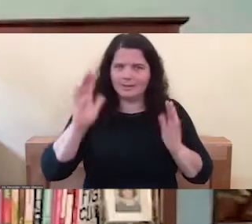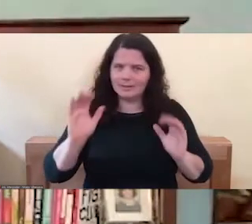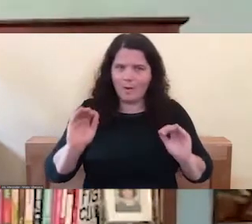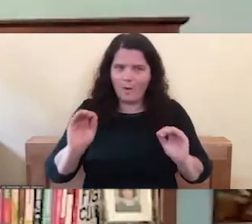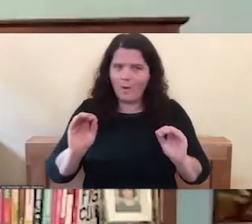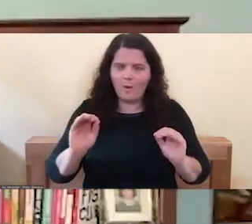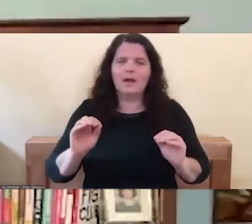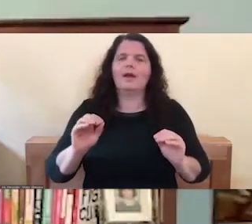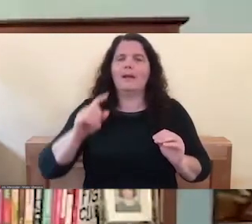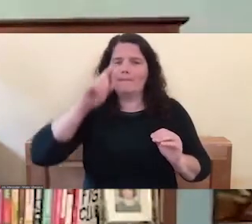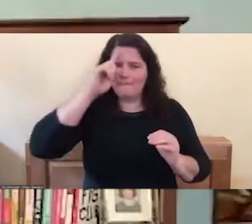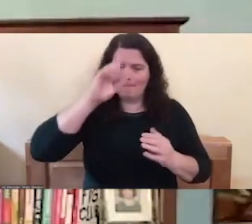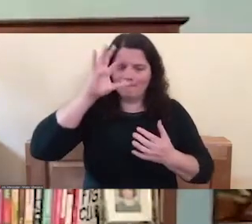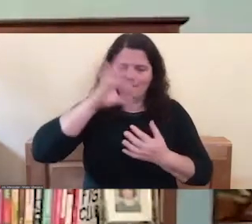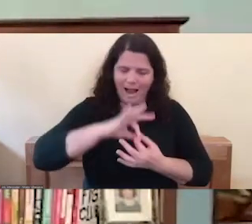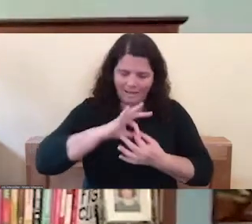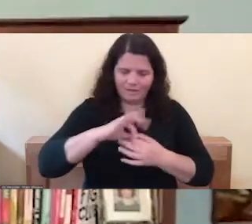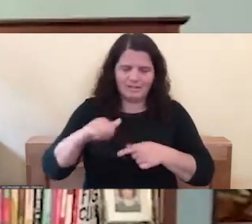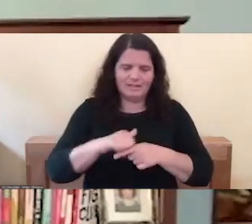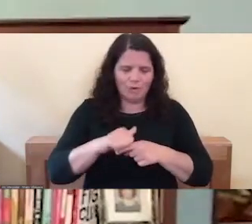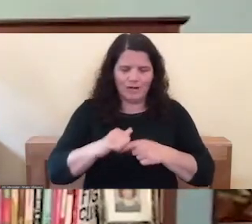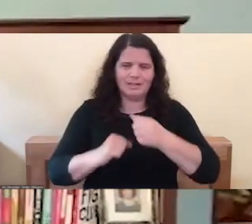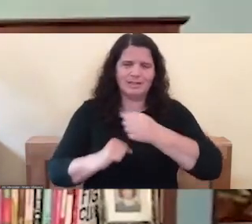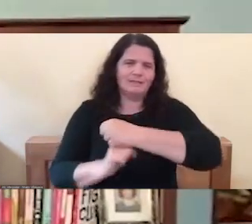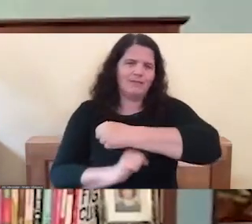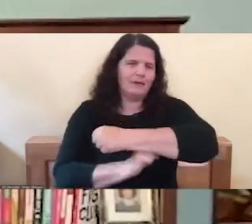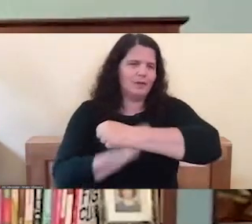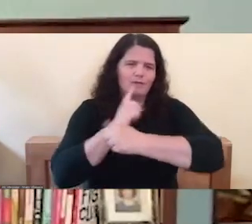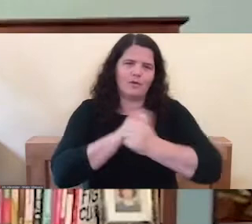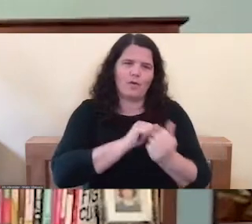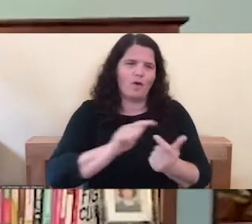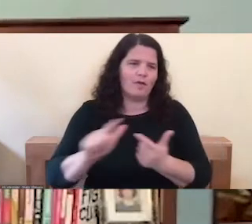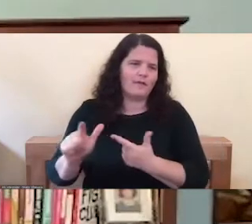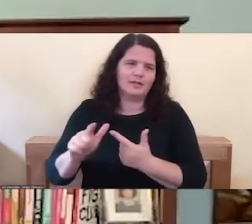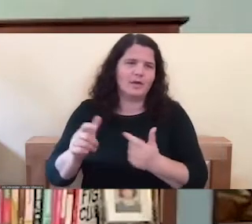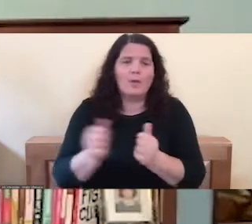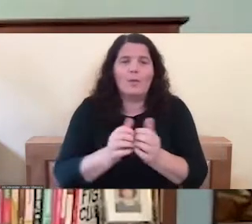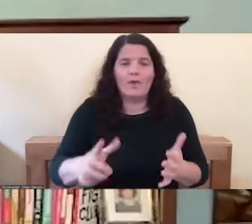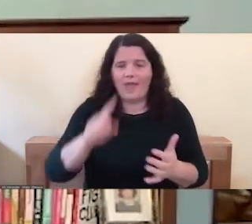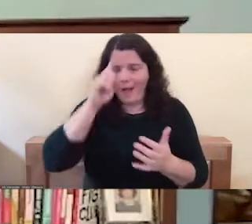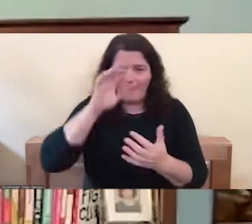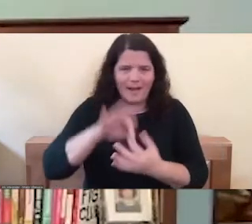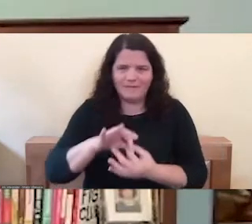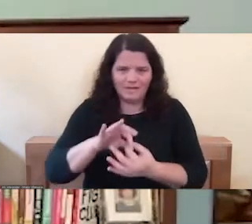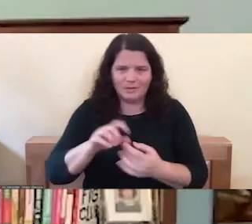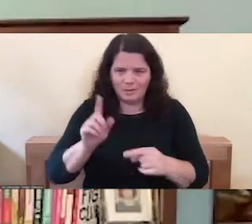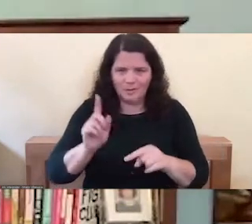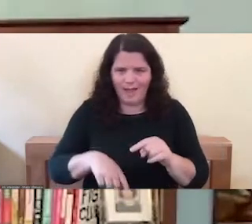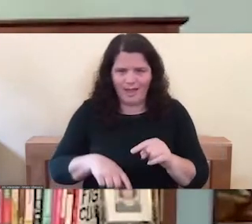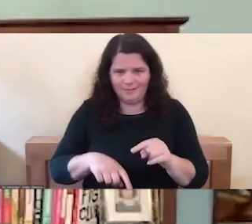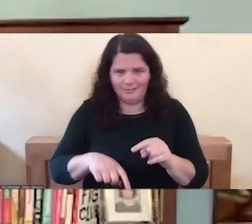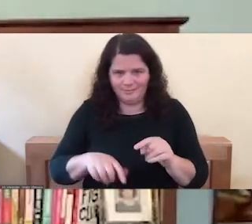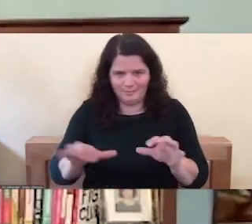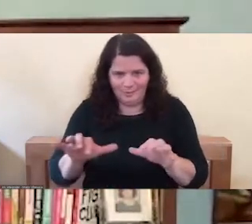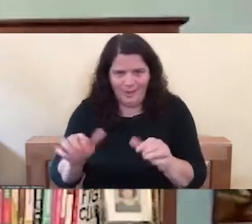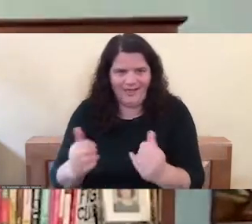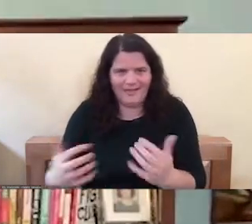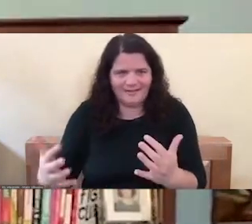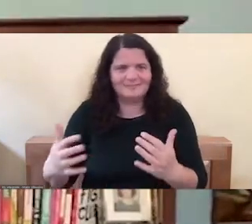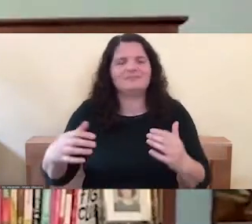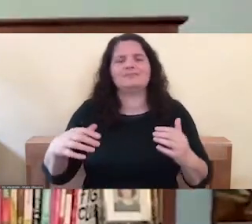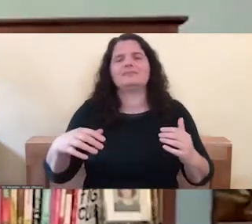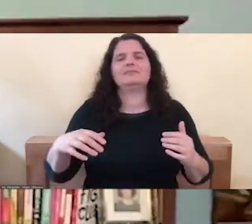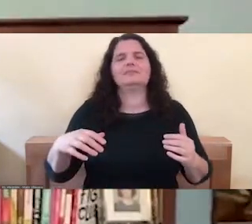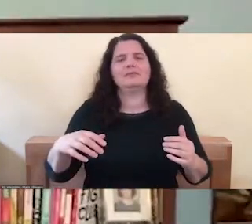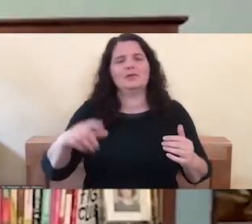practice is the foundation of all of these things. Without mindfulness, you can't really do much of anything. Right. And it has to be answering